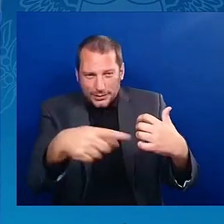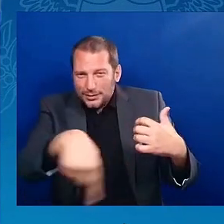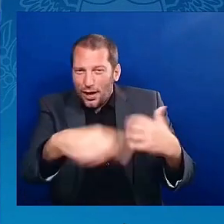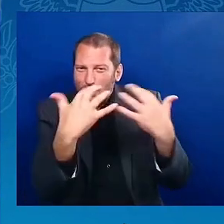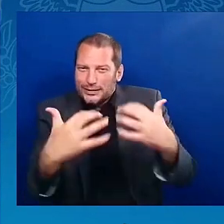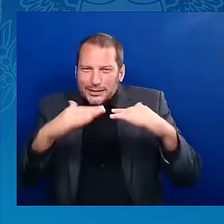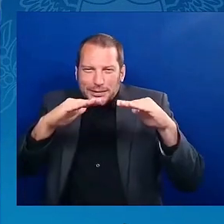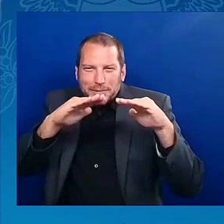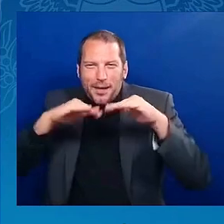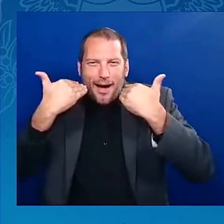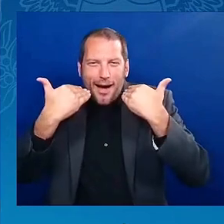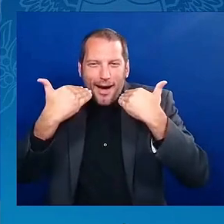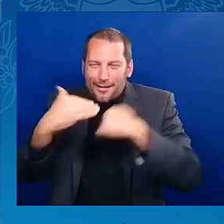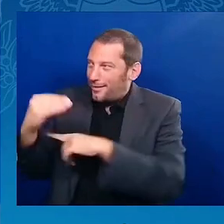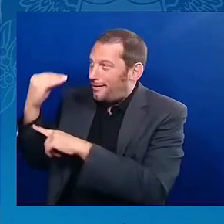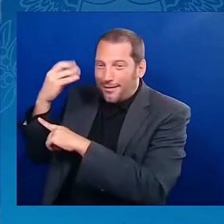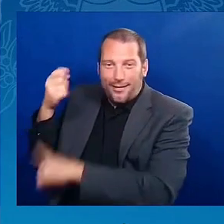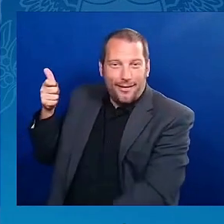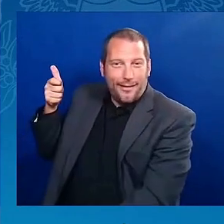Thank you very much.